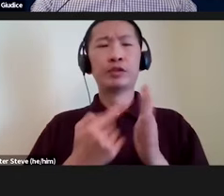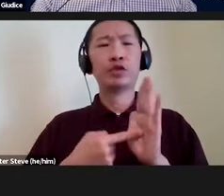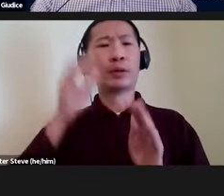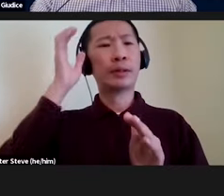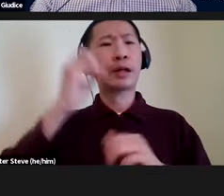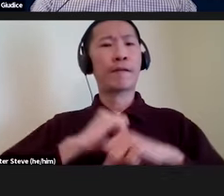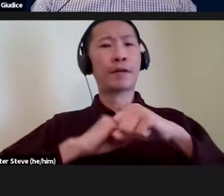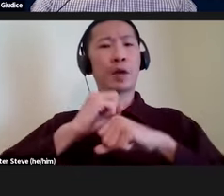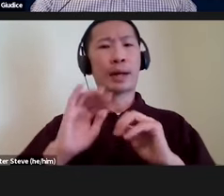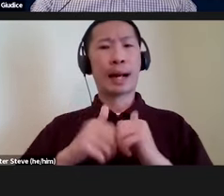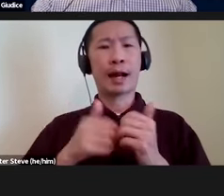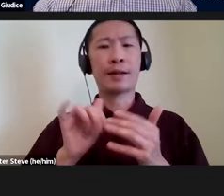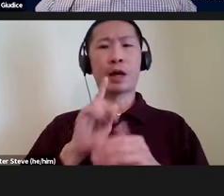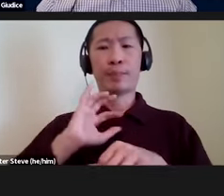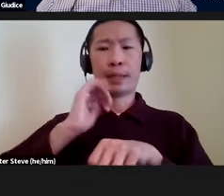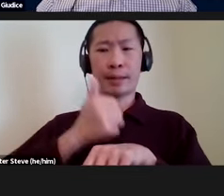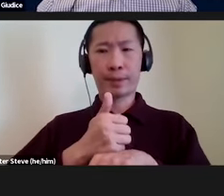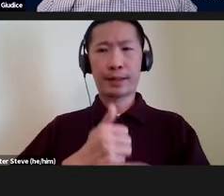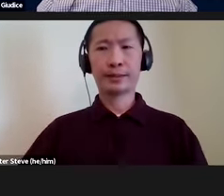it would be implemented.